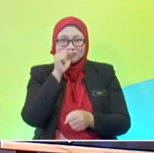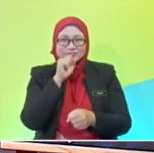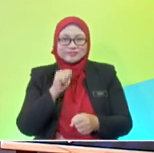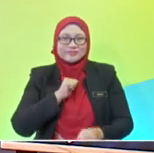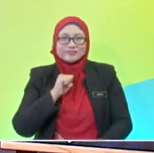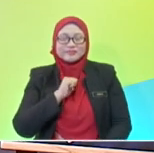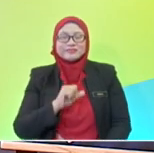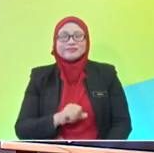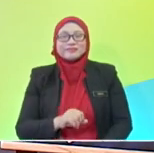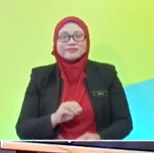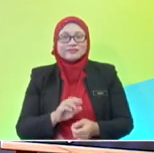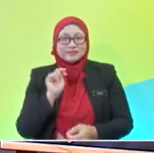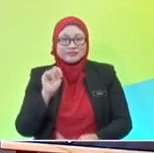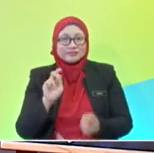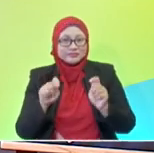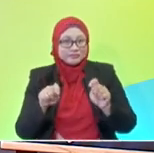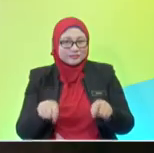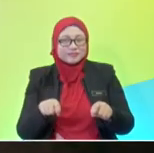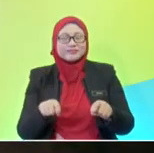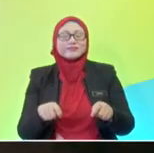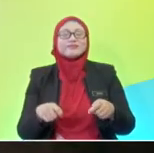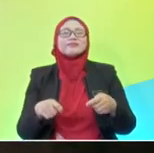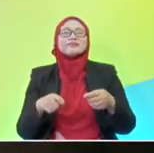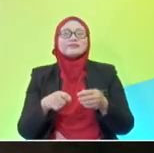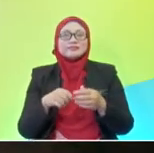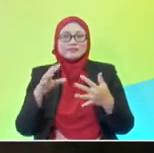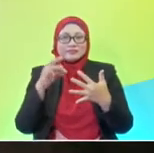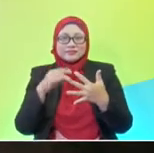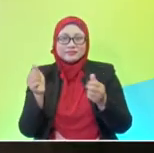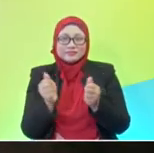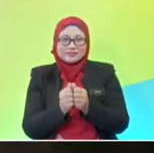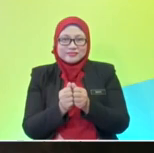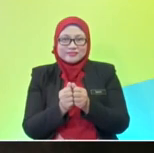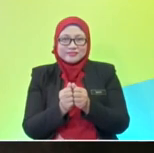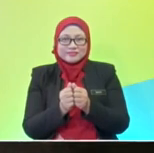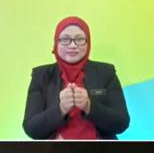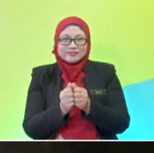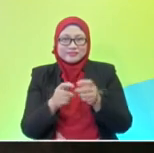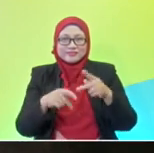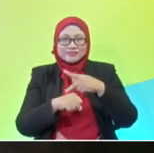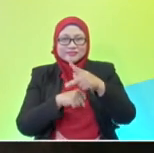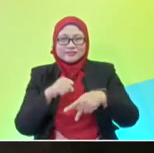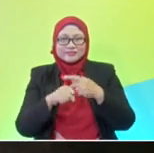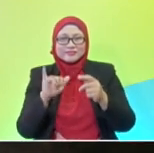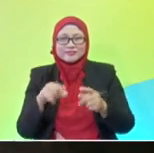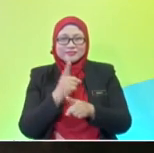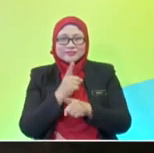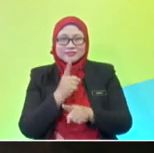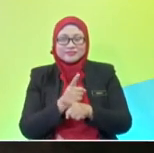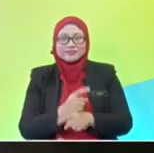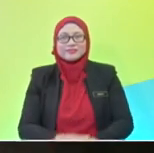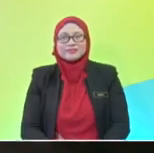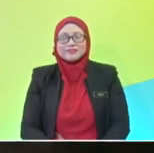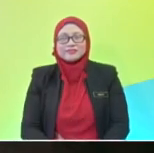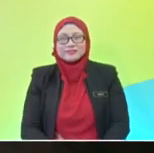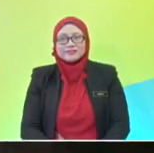it with the correct planet. Okay, Shafiqah, are you ready? I am ready. So, should I do my lyrics now? Yeah, let's show your